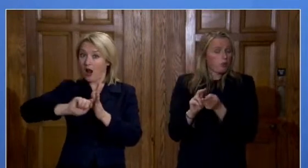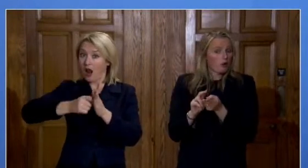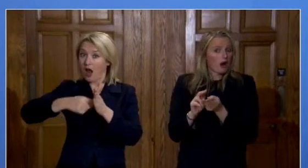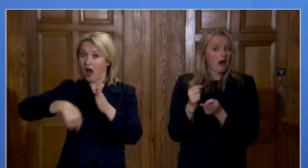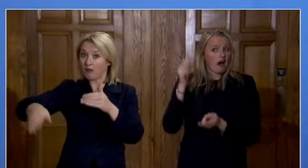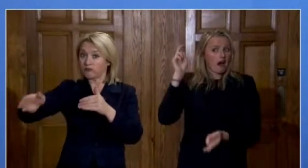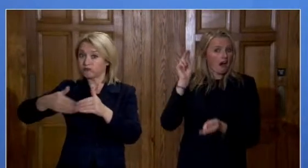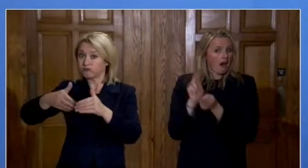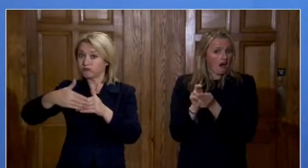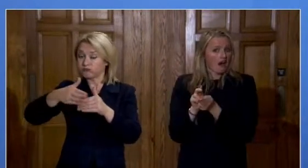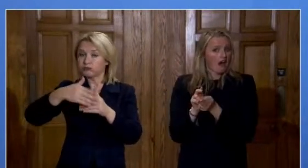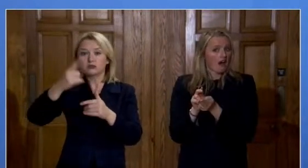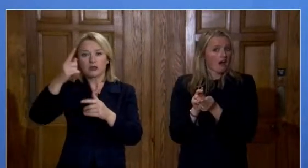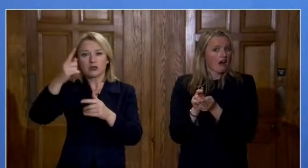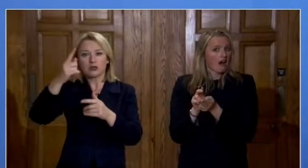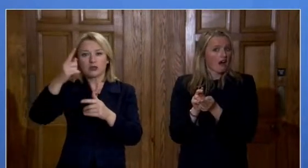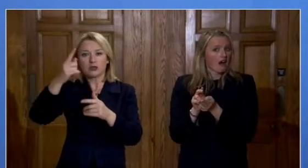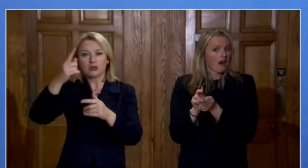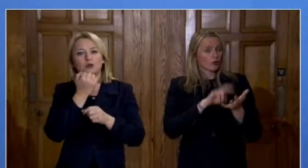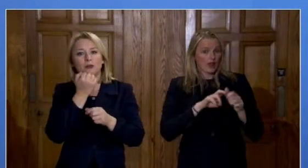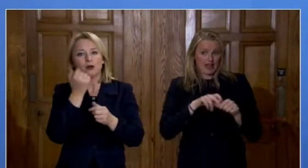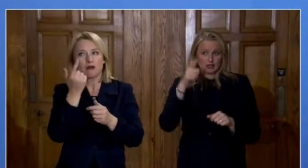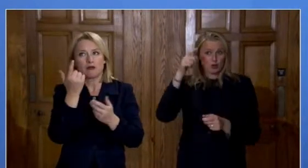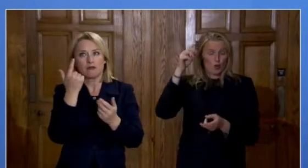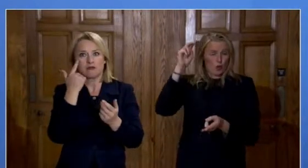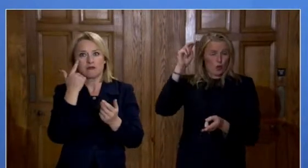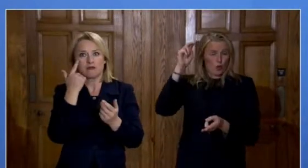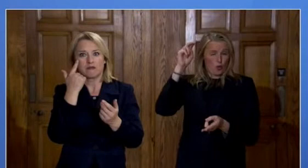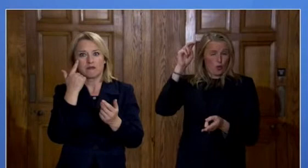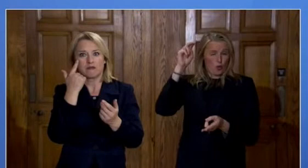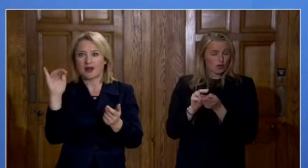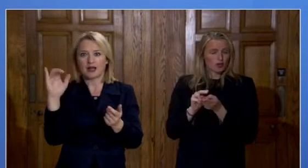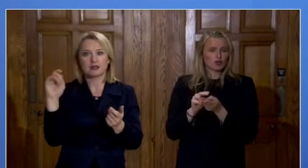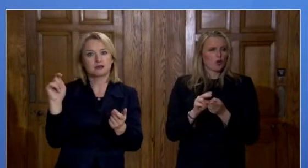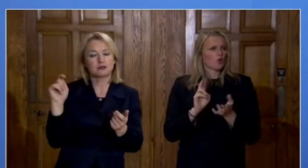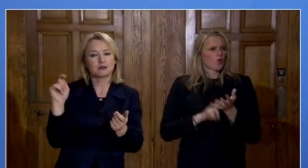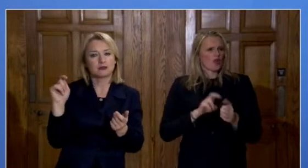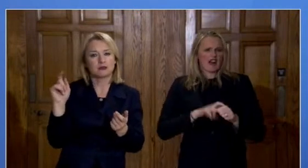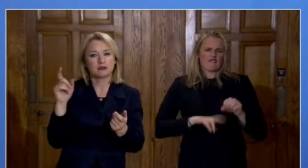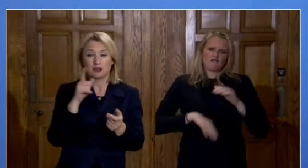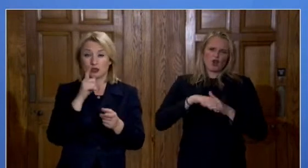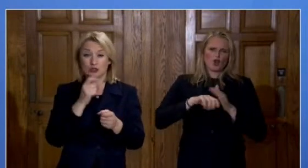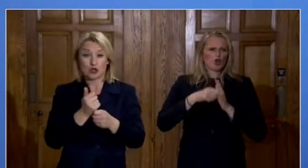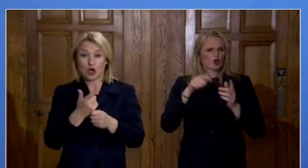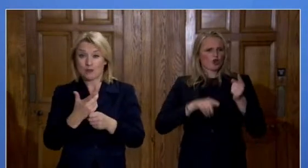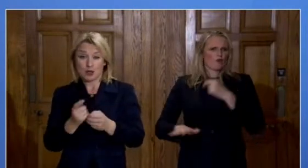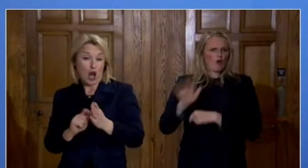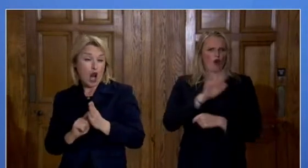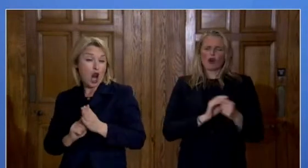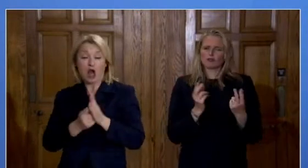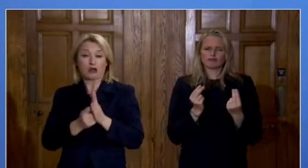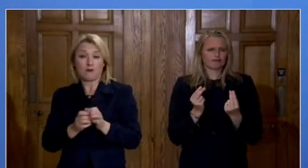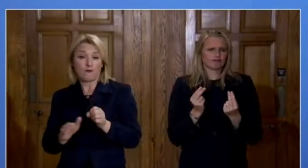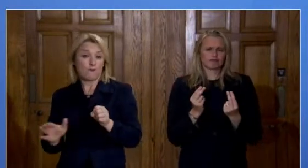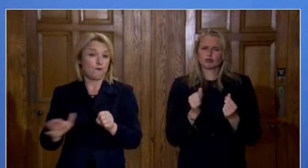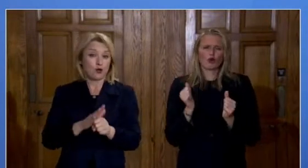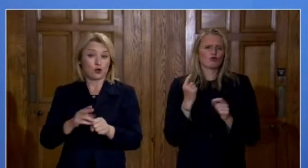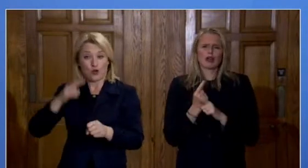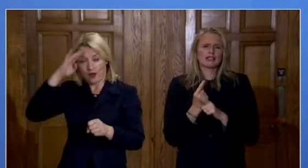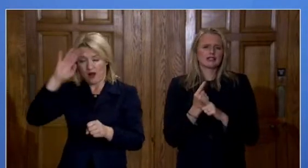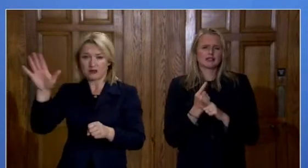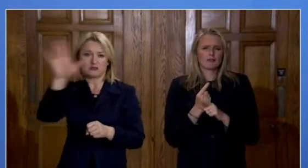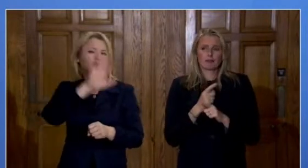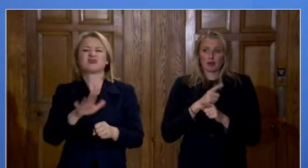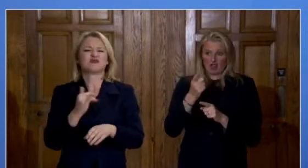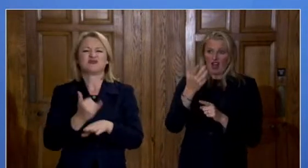000 across northern ireland so to look at a northern ireland wide circuit breaker tomorrow i think would would not be at the right point in